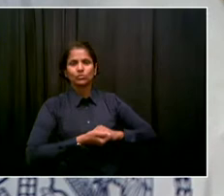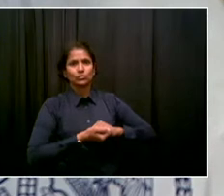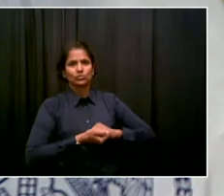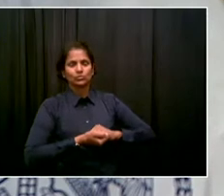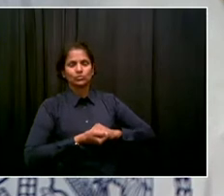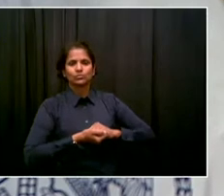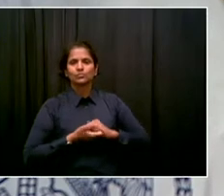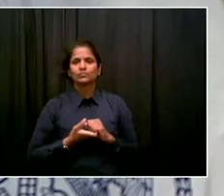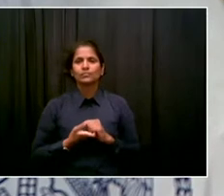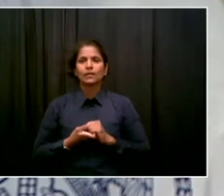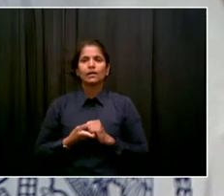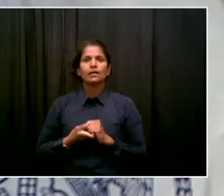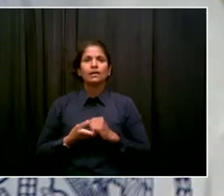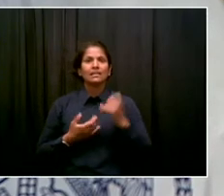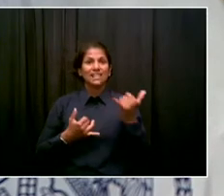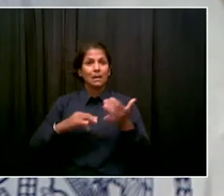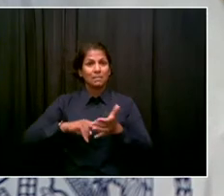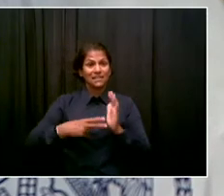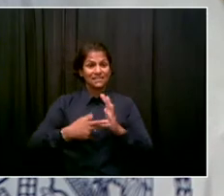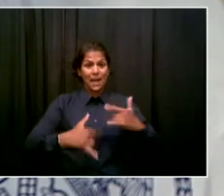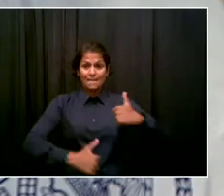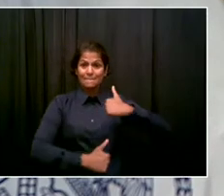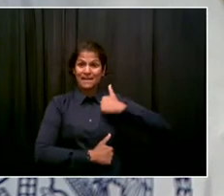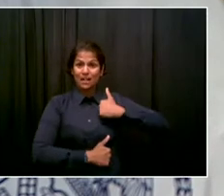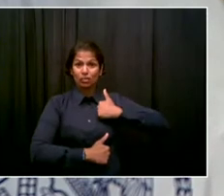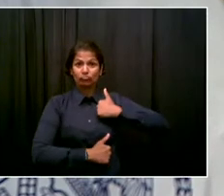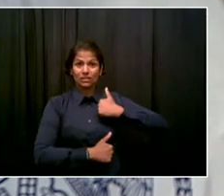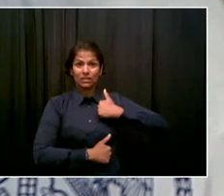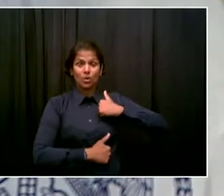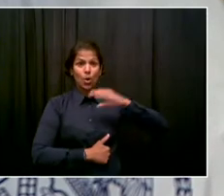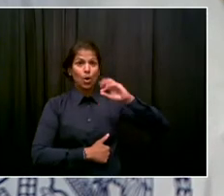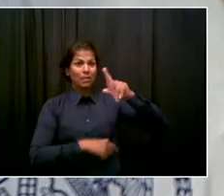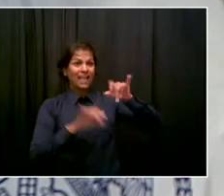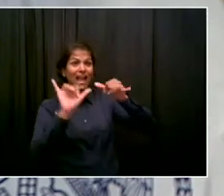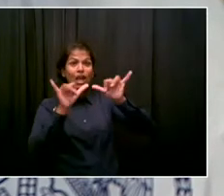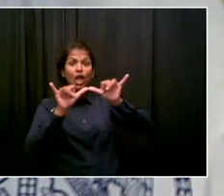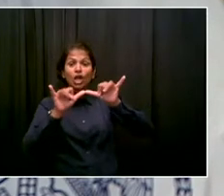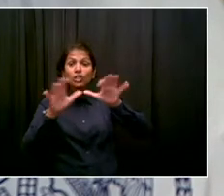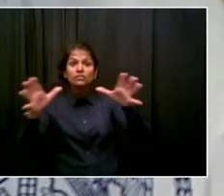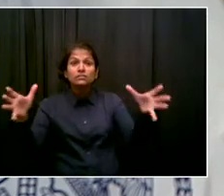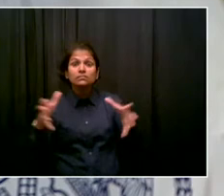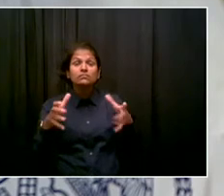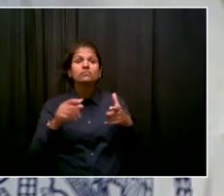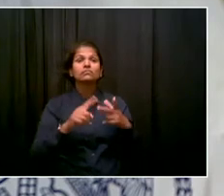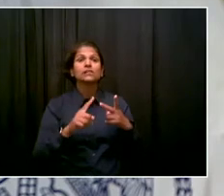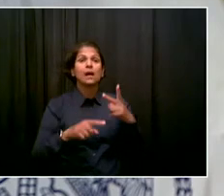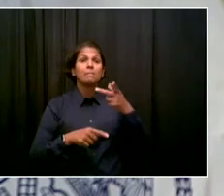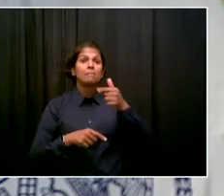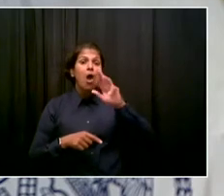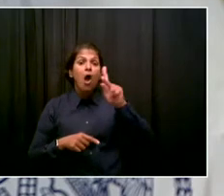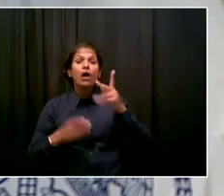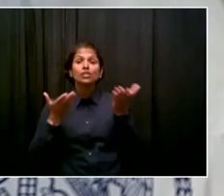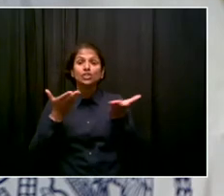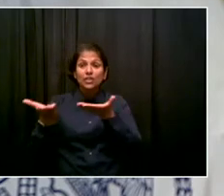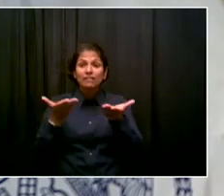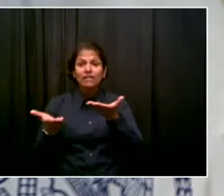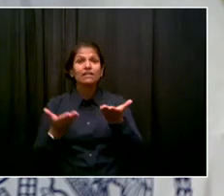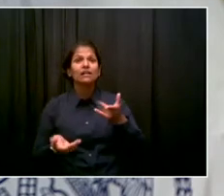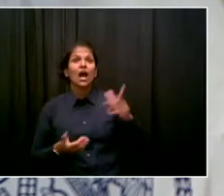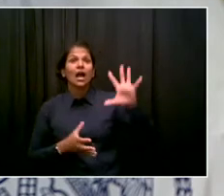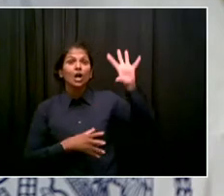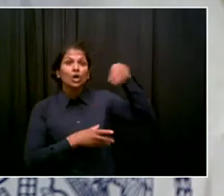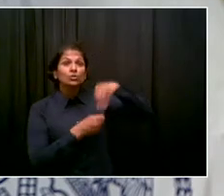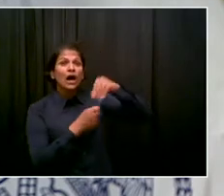Army Corps engineers, the Park Service, whatever combination, the Interior Department, whatever combination to get it done. But we must get it done.